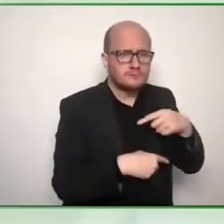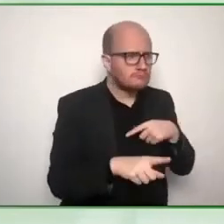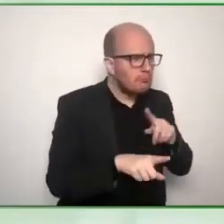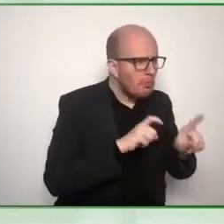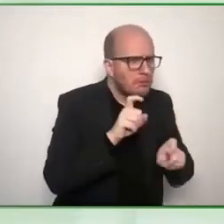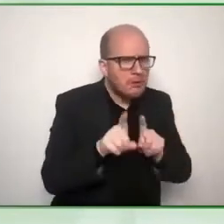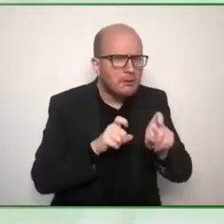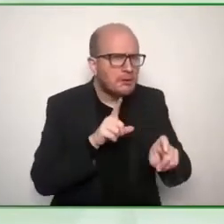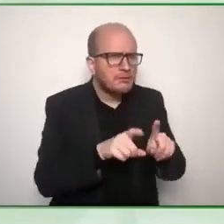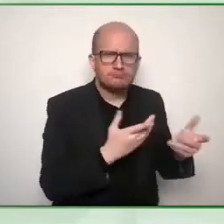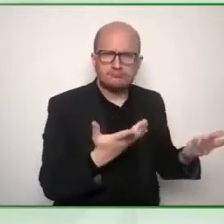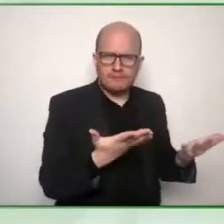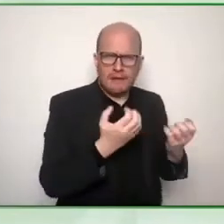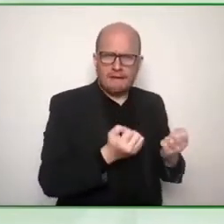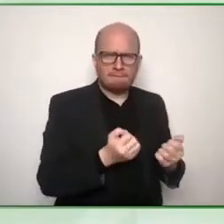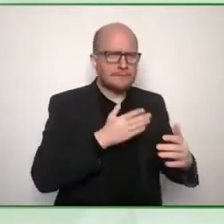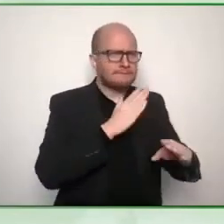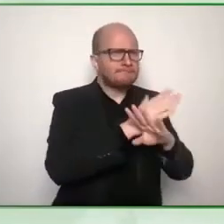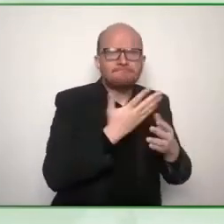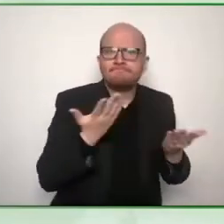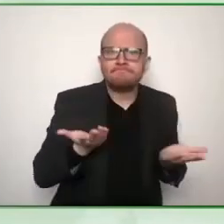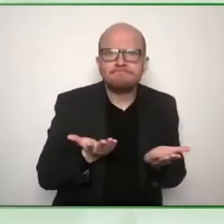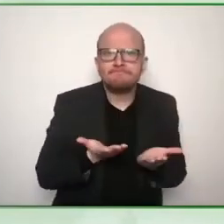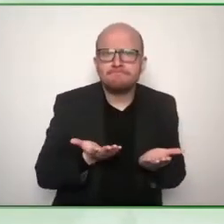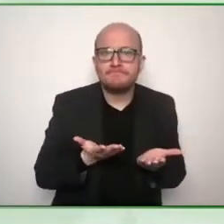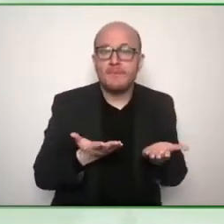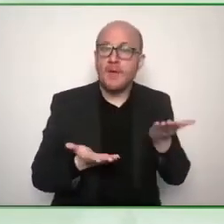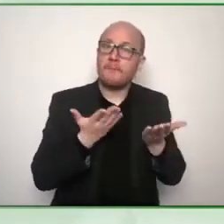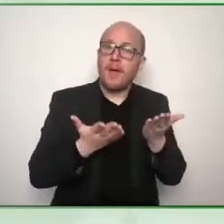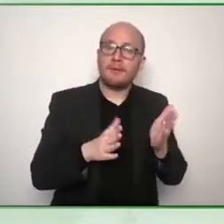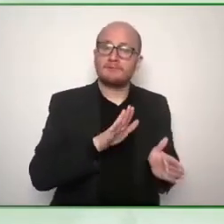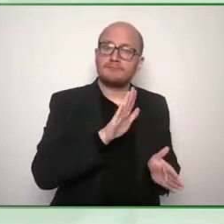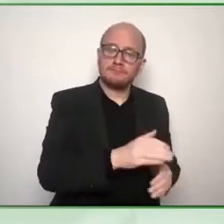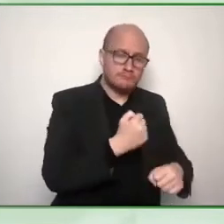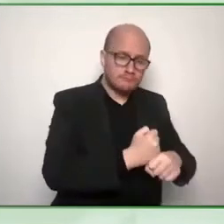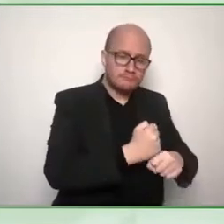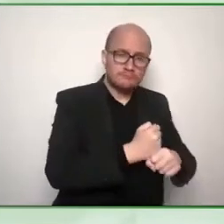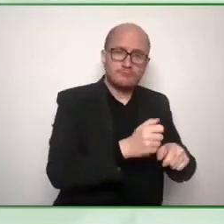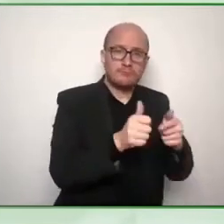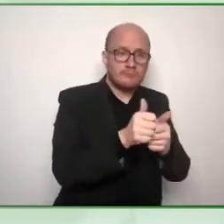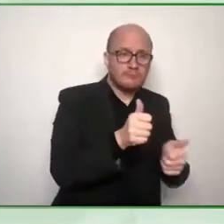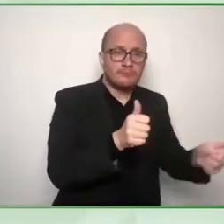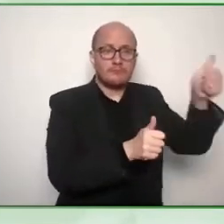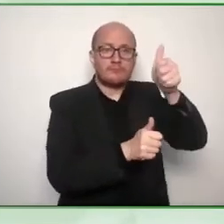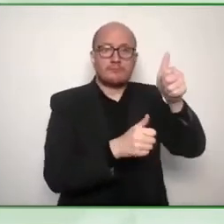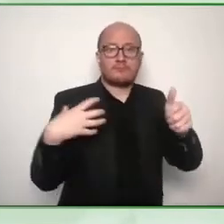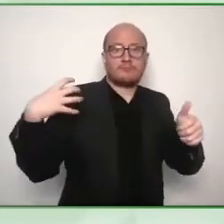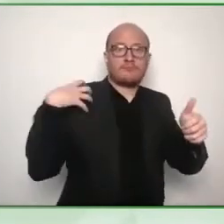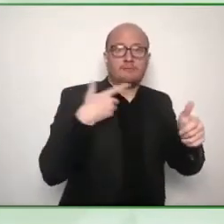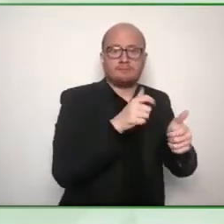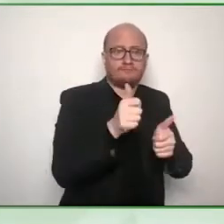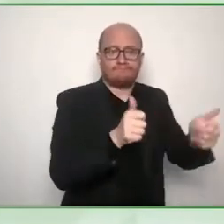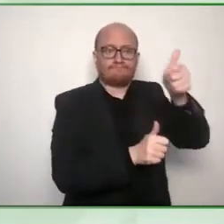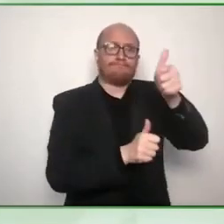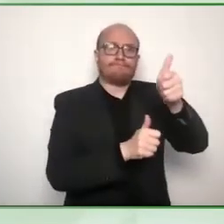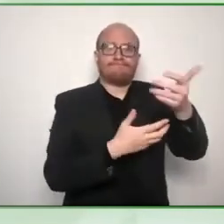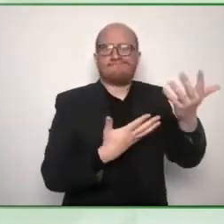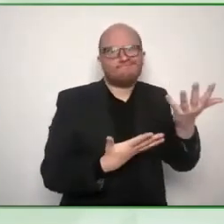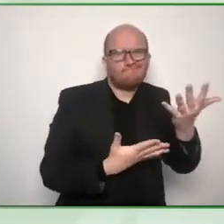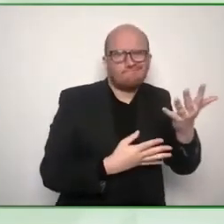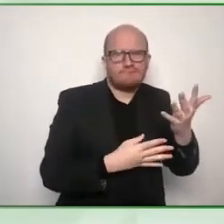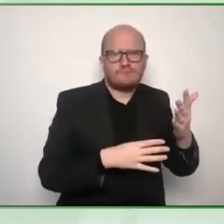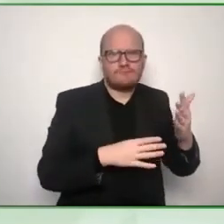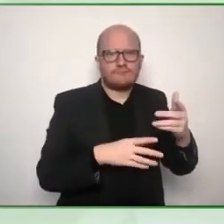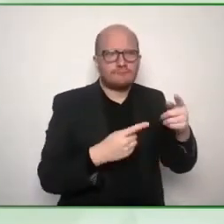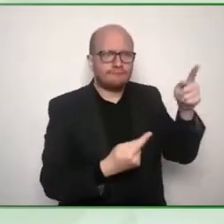um were they not supported by their manager did they not have the resources or culture within the team um so yeah we